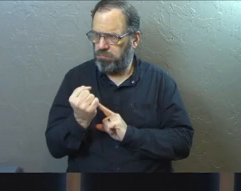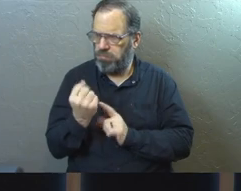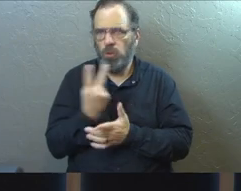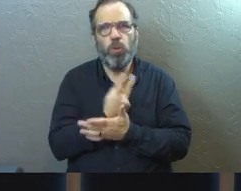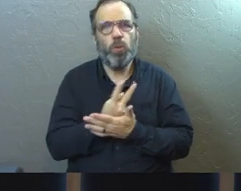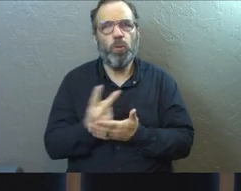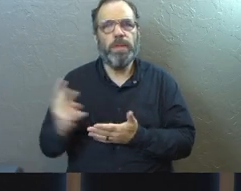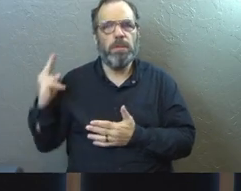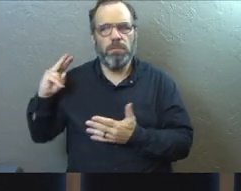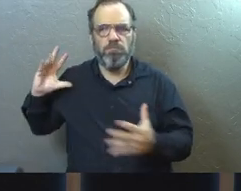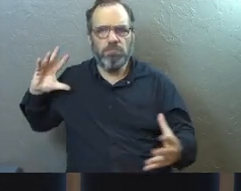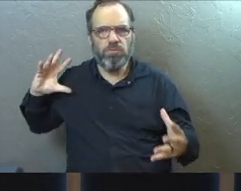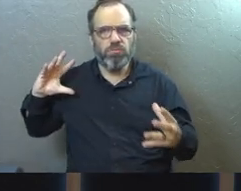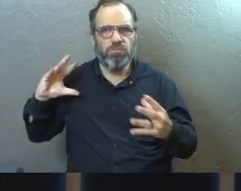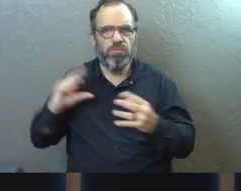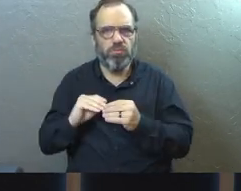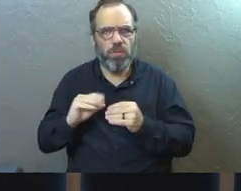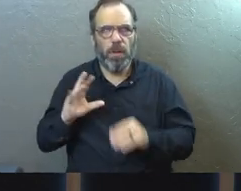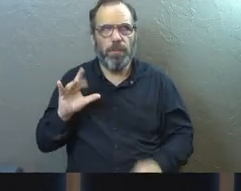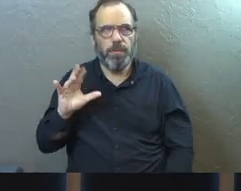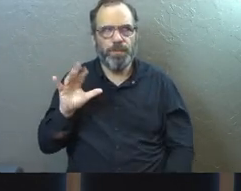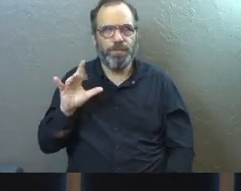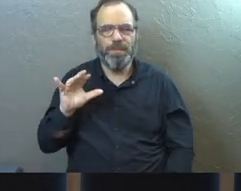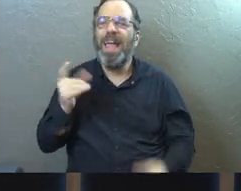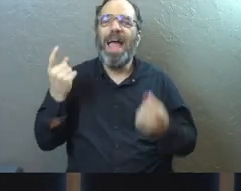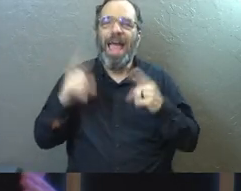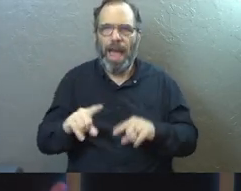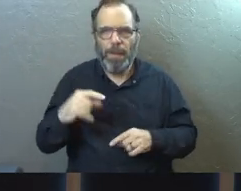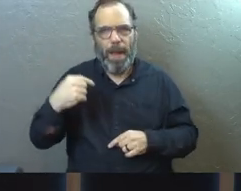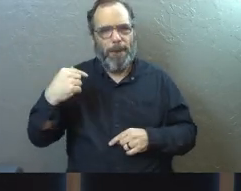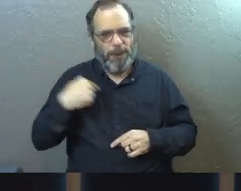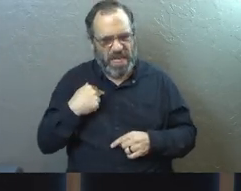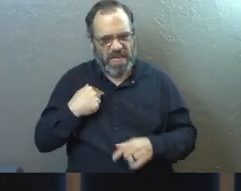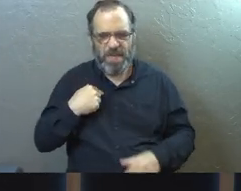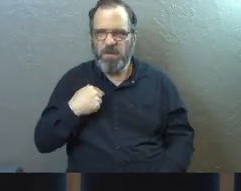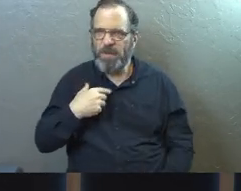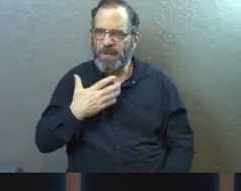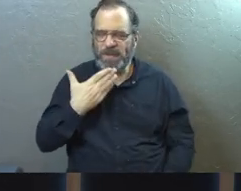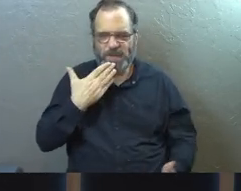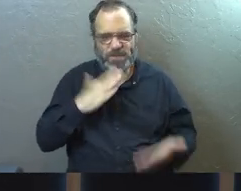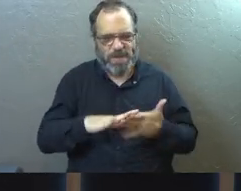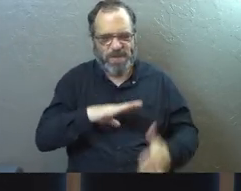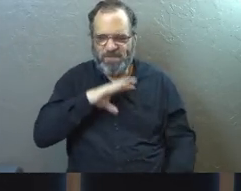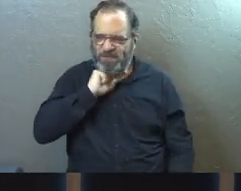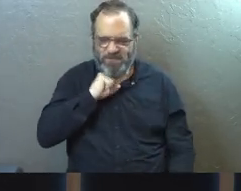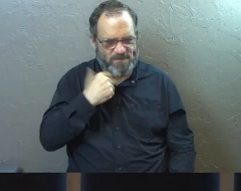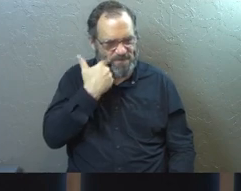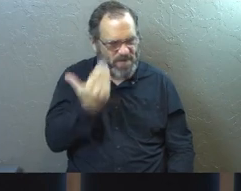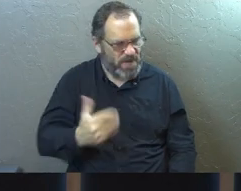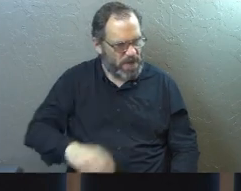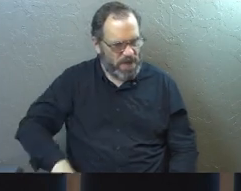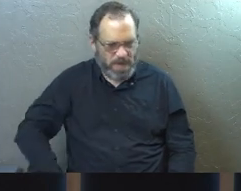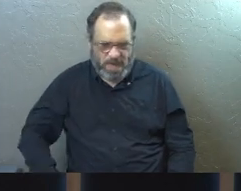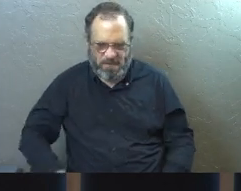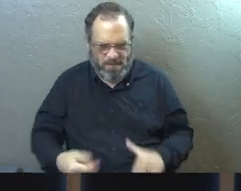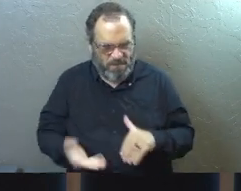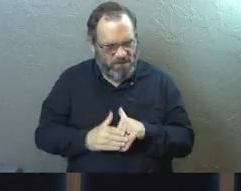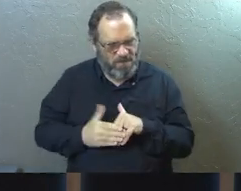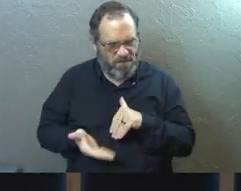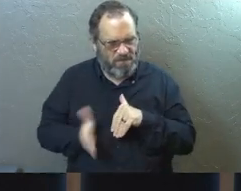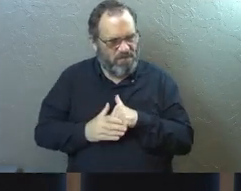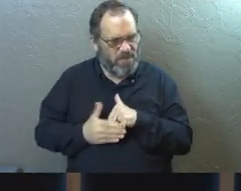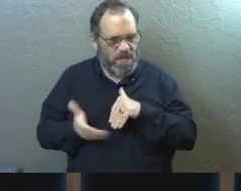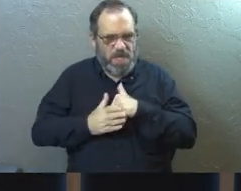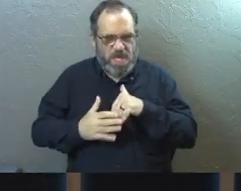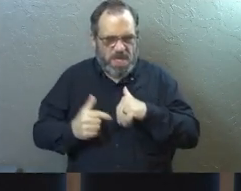last couple of weeks where like some things happened and I was really beating myself up. There was lots of shame and stuff that I was piling on myself